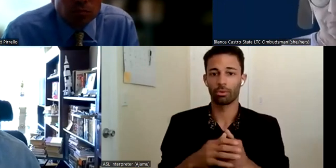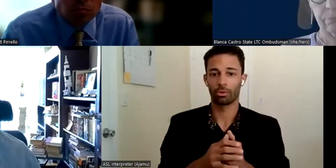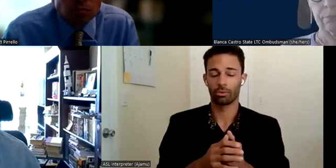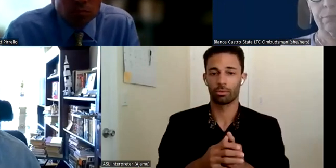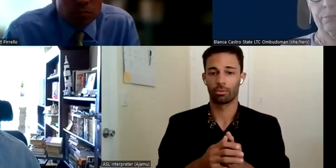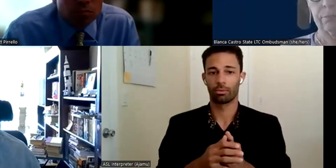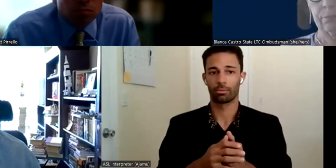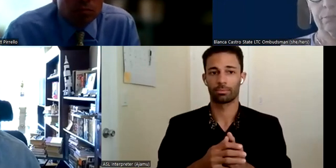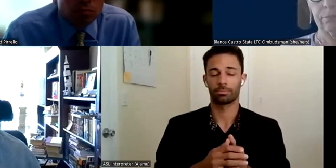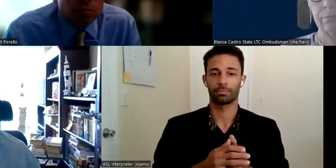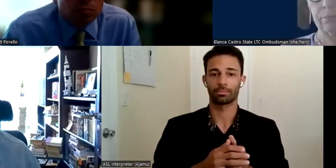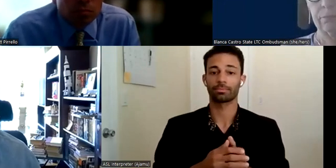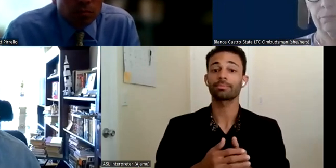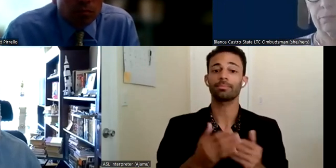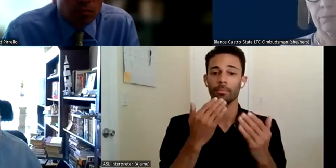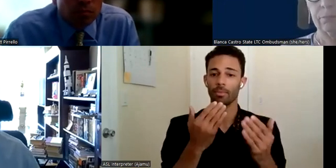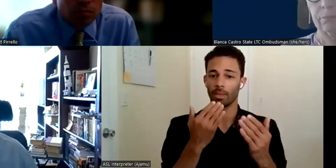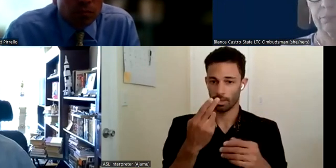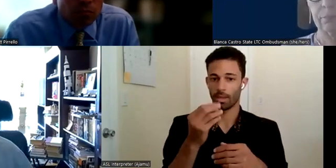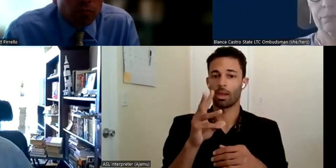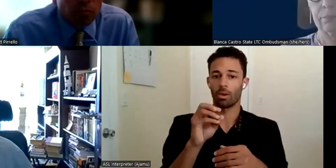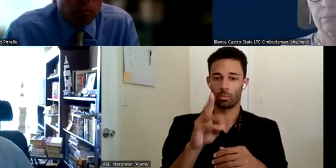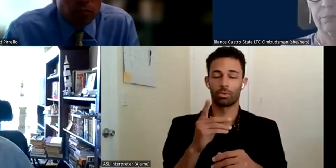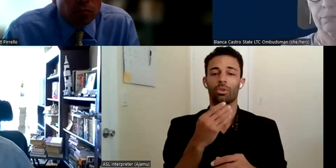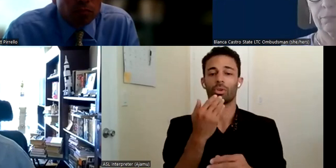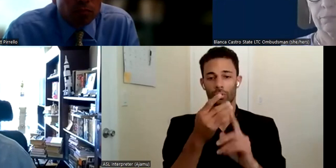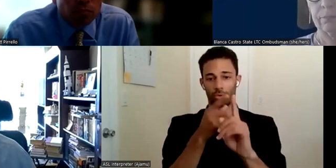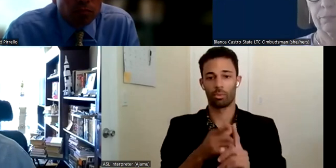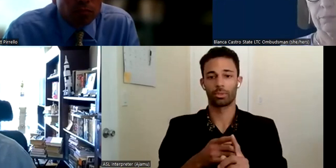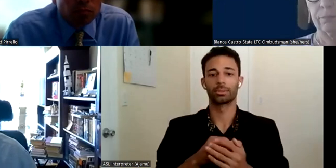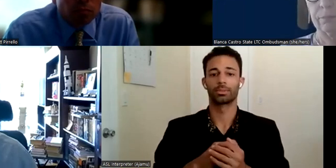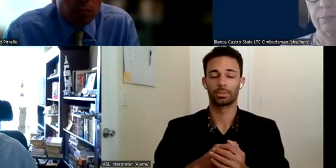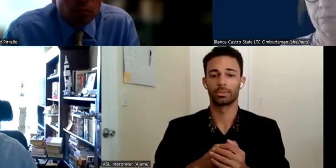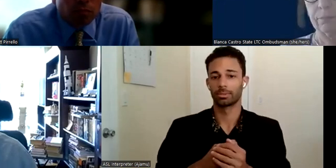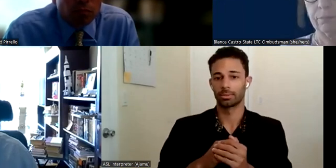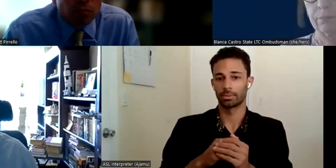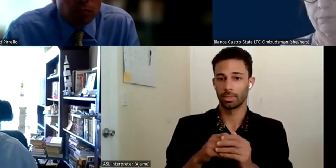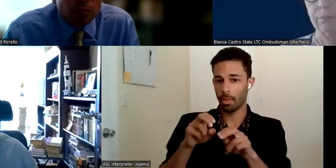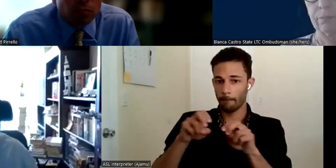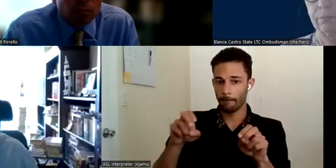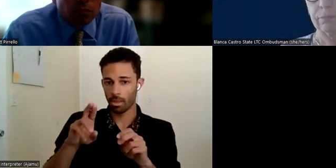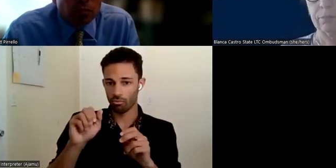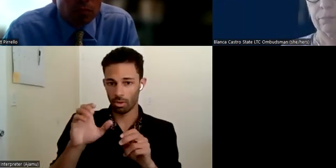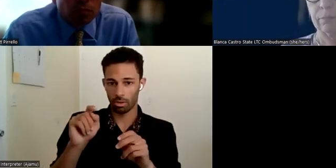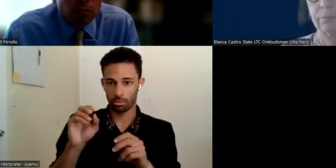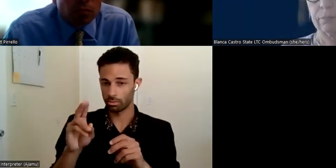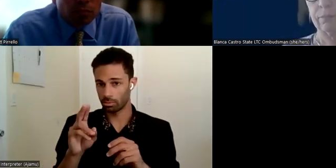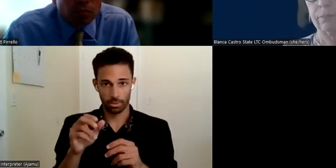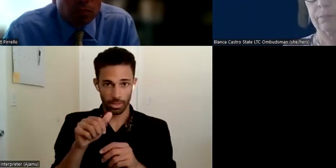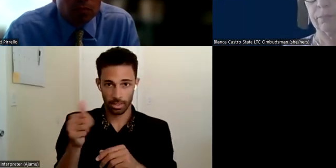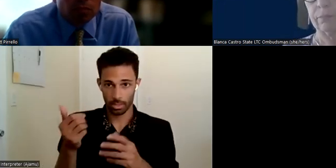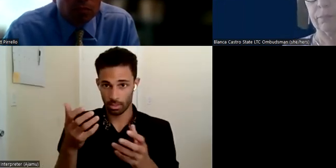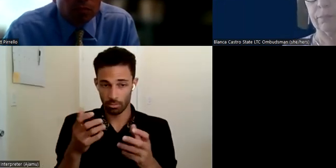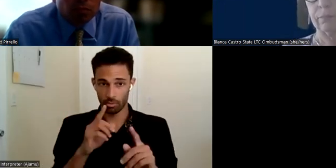Thank you, Howard. Those are some great points. panel, does anyone want to answer to Howard's point?